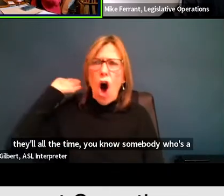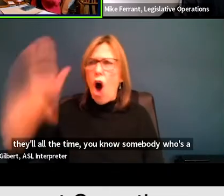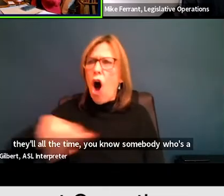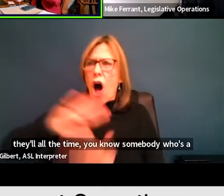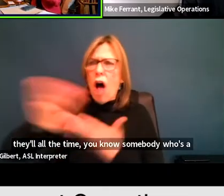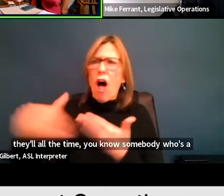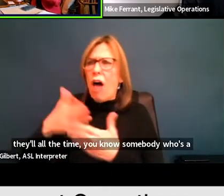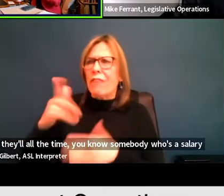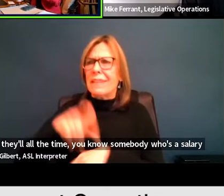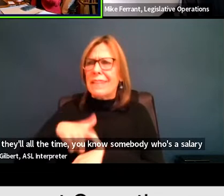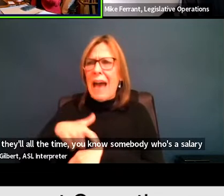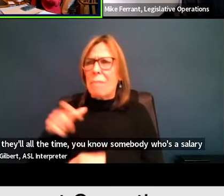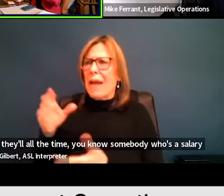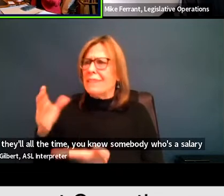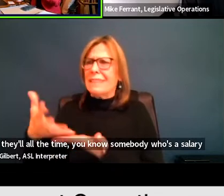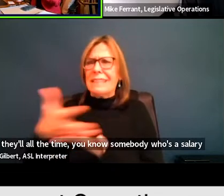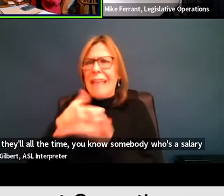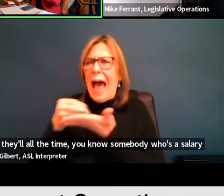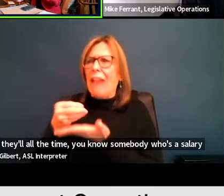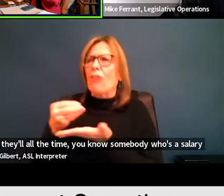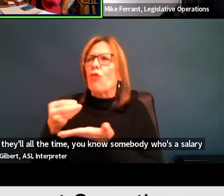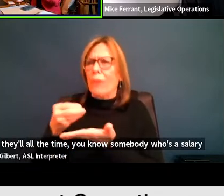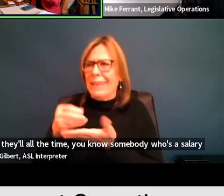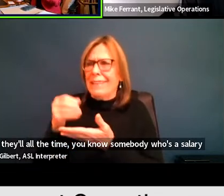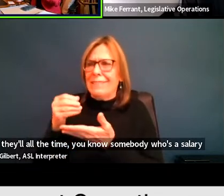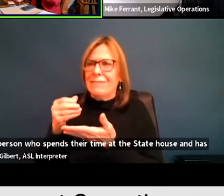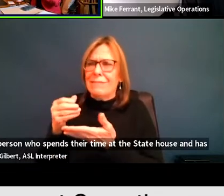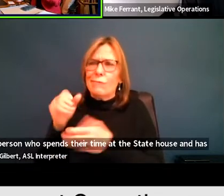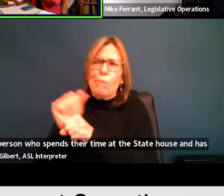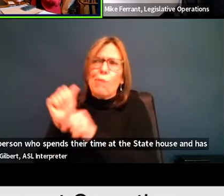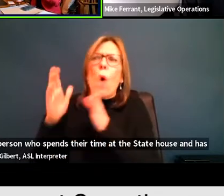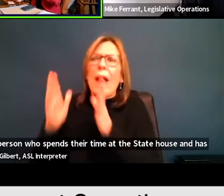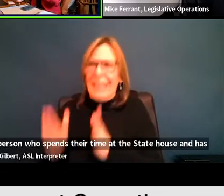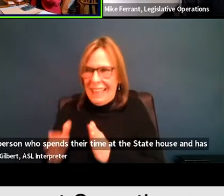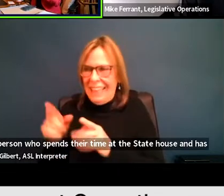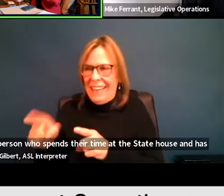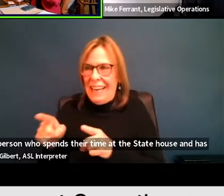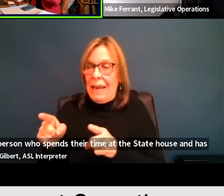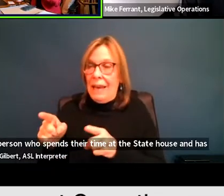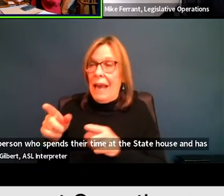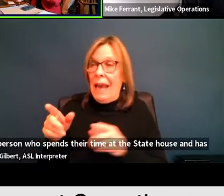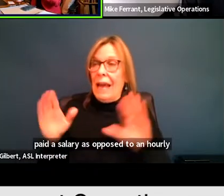time in the state house and is paid a salary as opposed to an hourly rate.